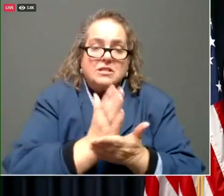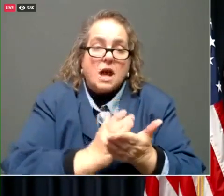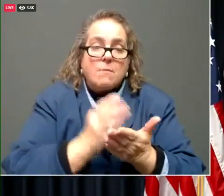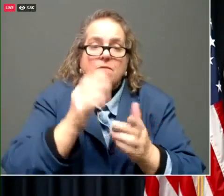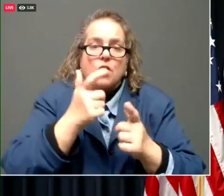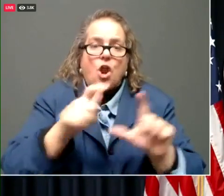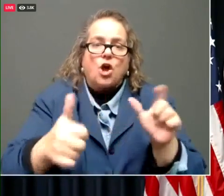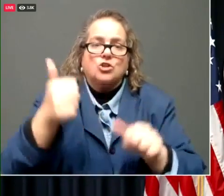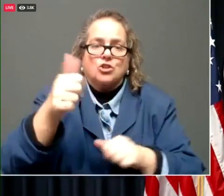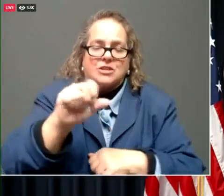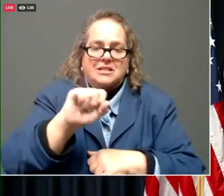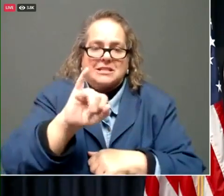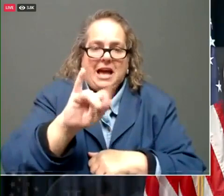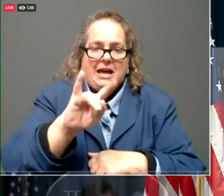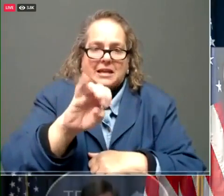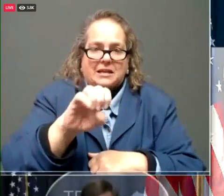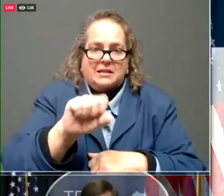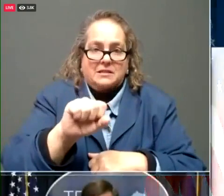one up?